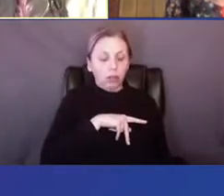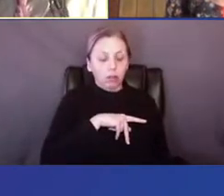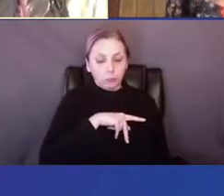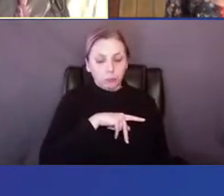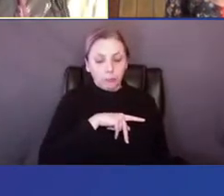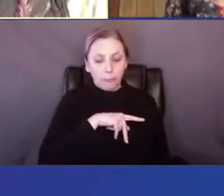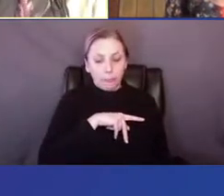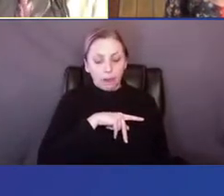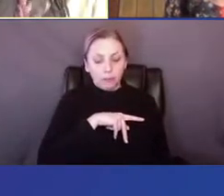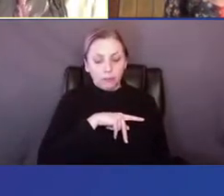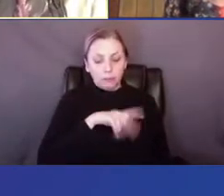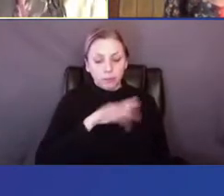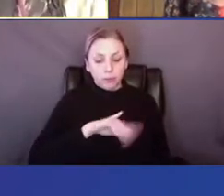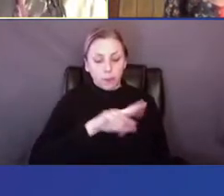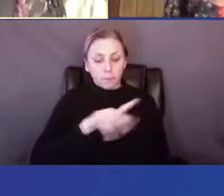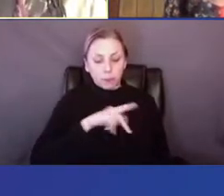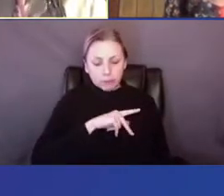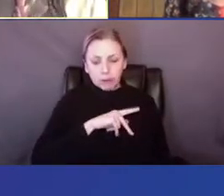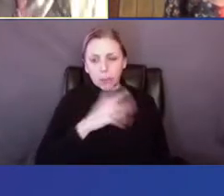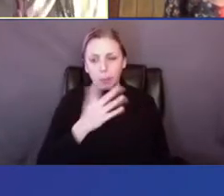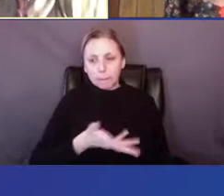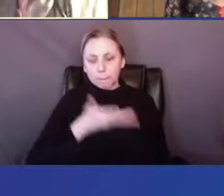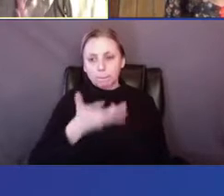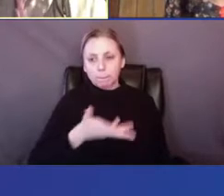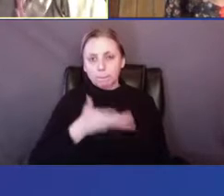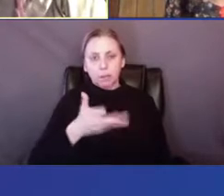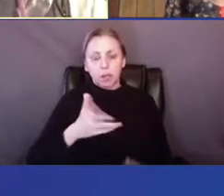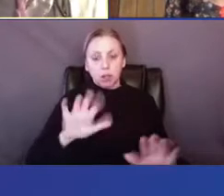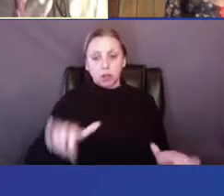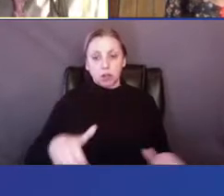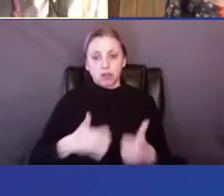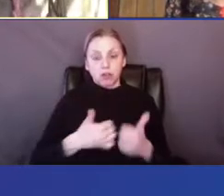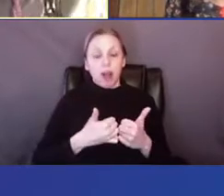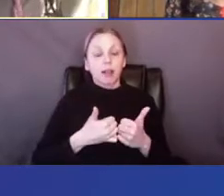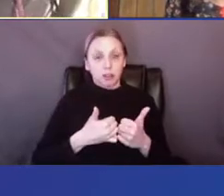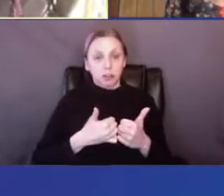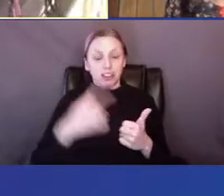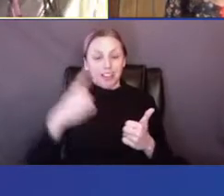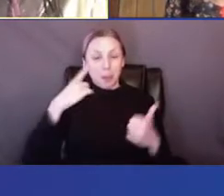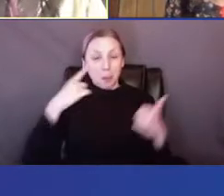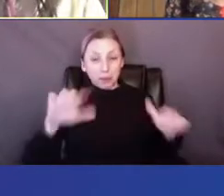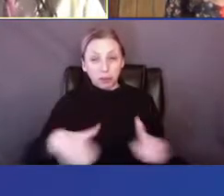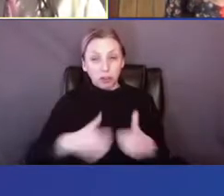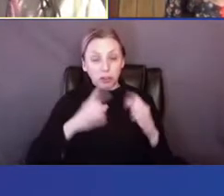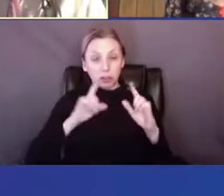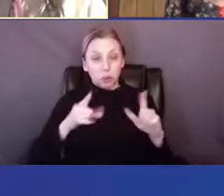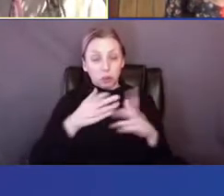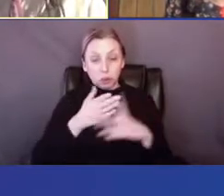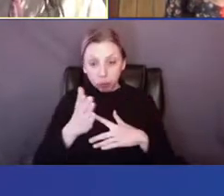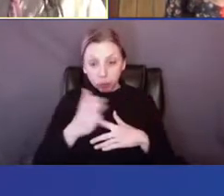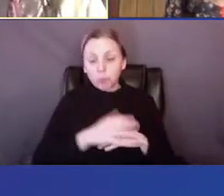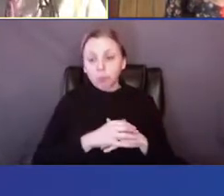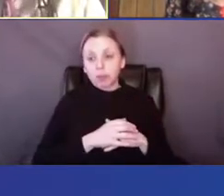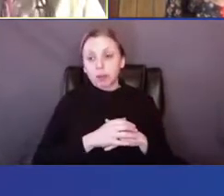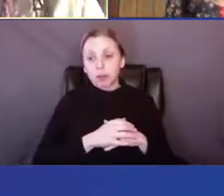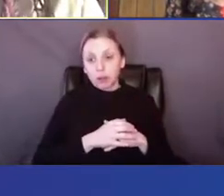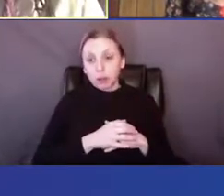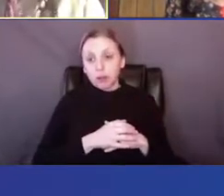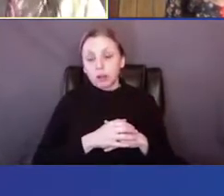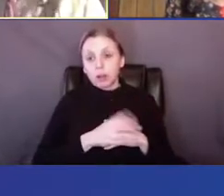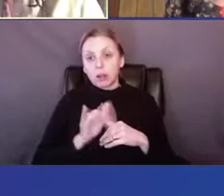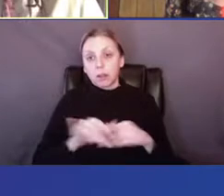is the personal, uh, challenge that he goes through, the mental challenge that he goes through. And it also kind of